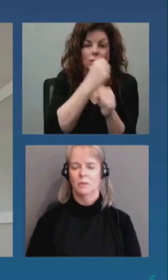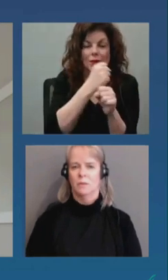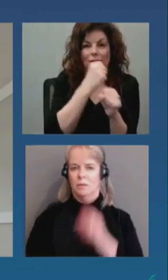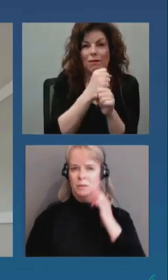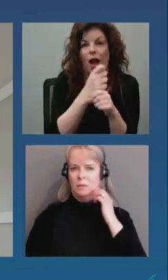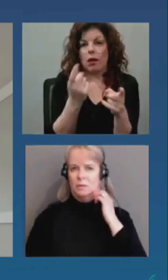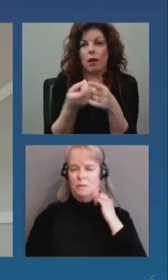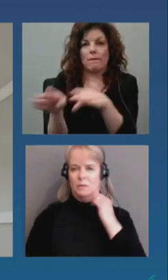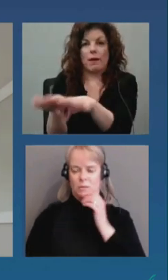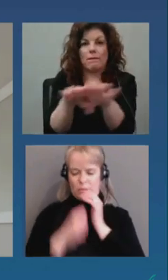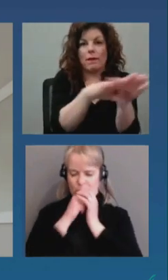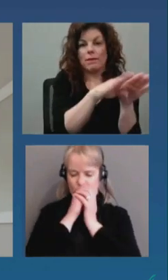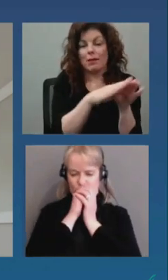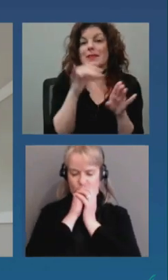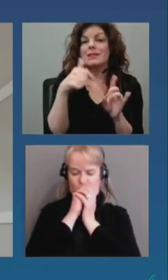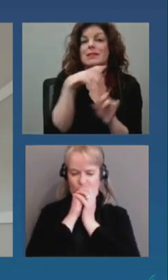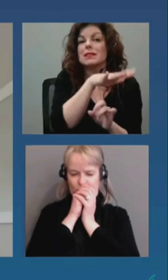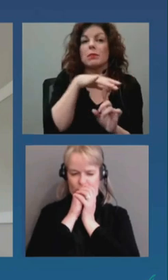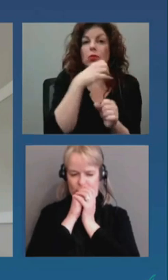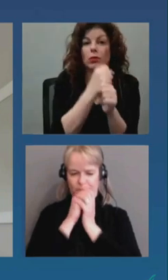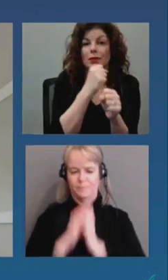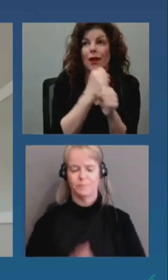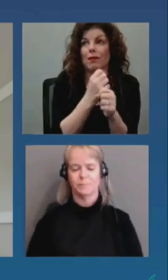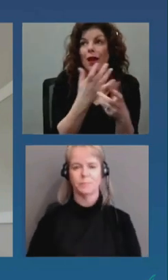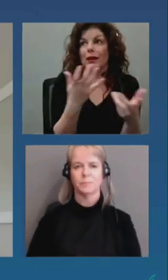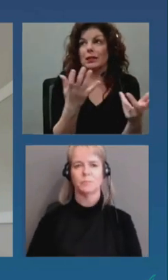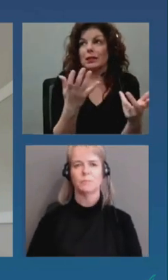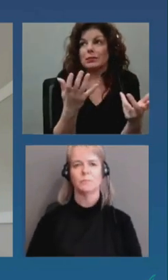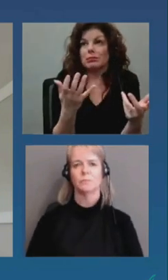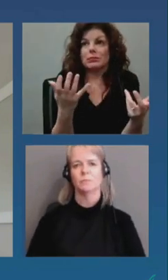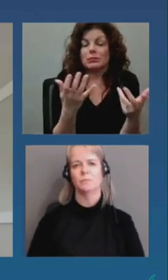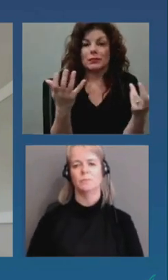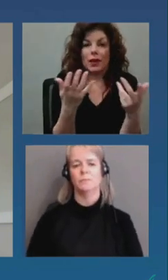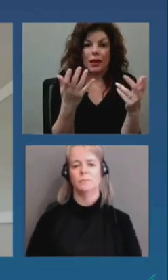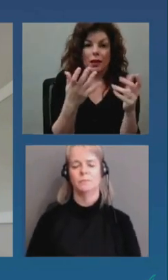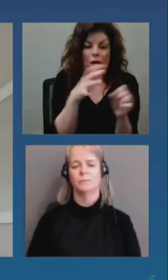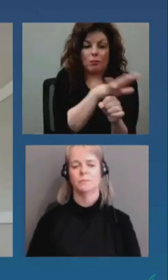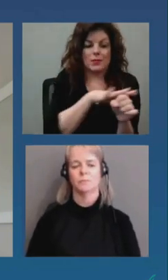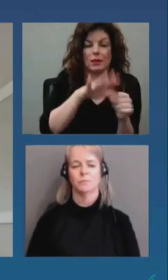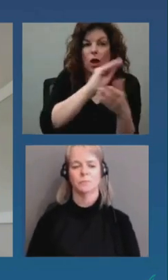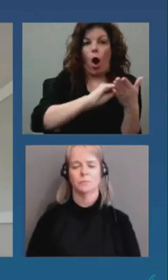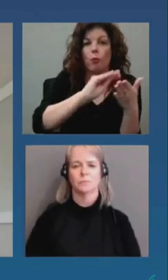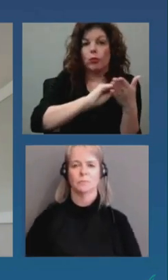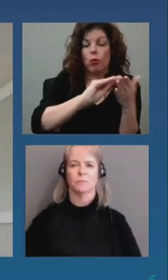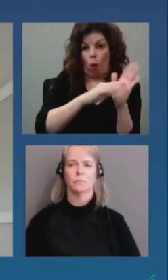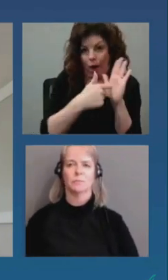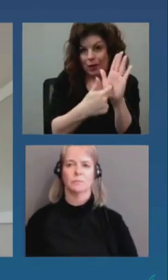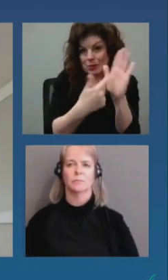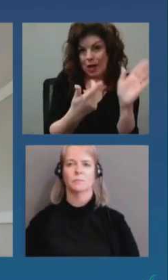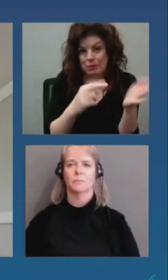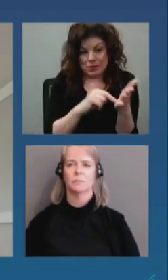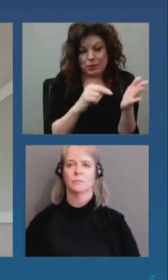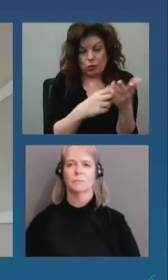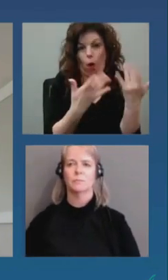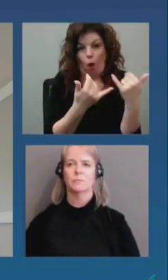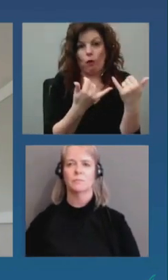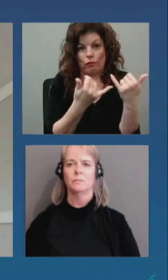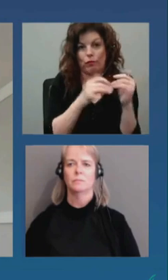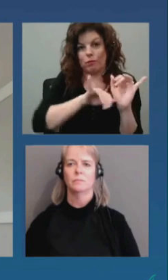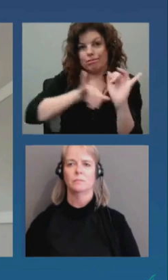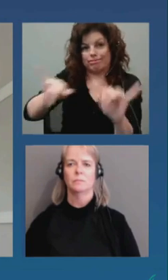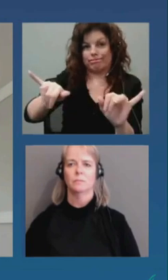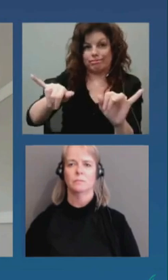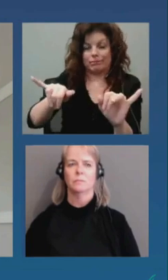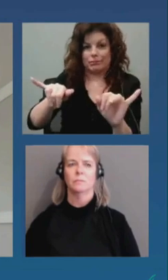milieux de travail des des des des secteurs à bureau par exemple on aimerait que ce soit fermé c'est assez